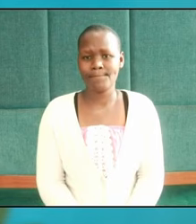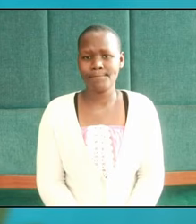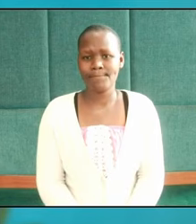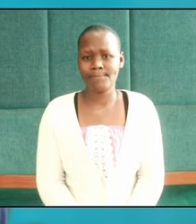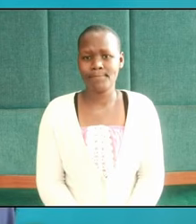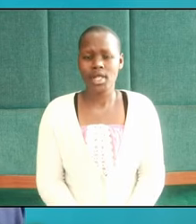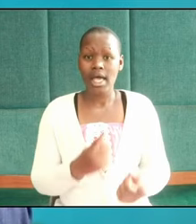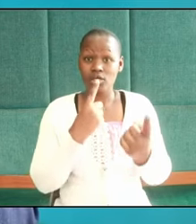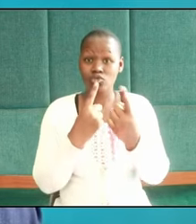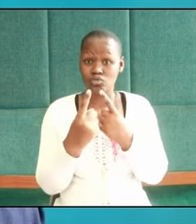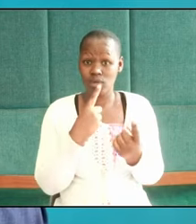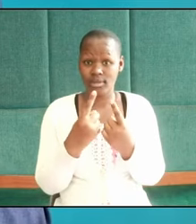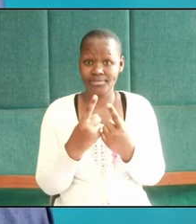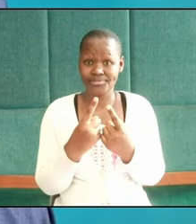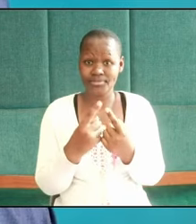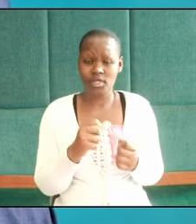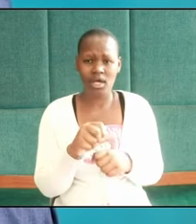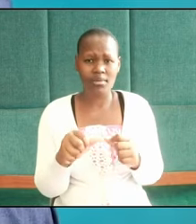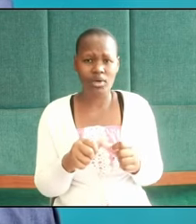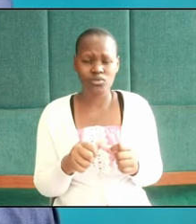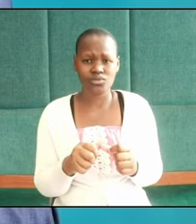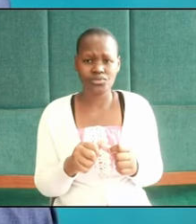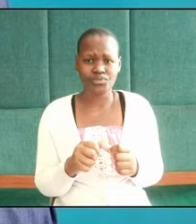you are told of her demise.